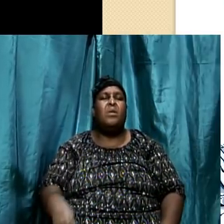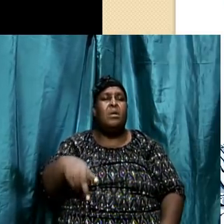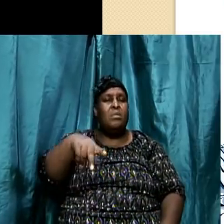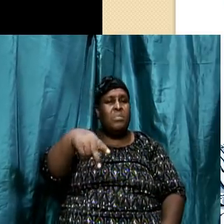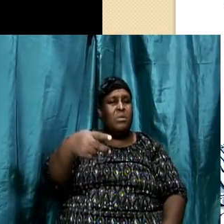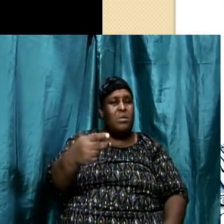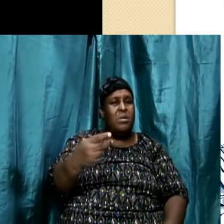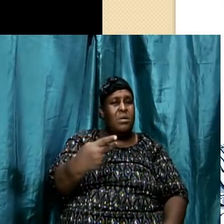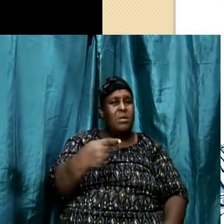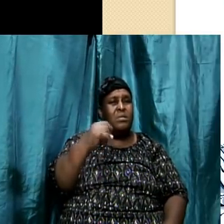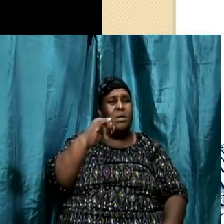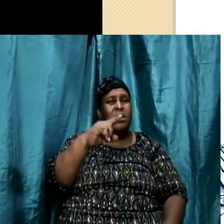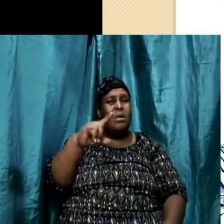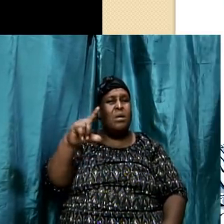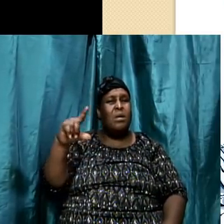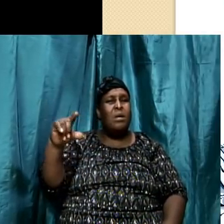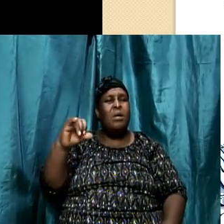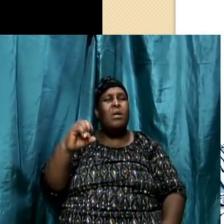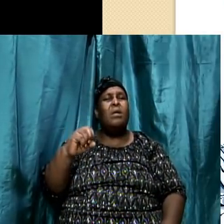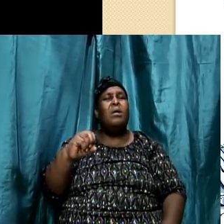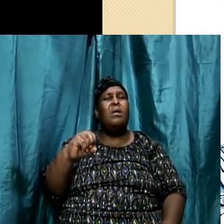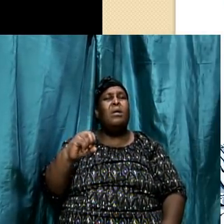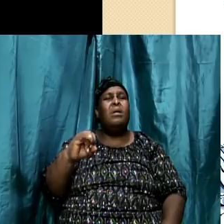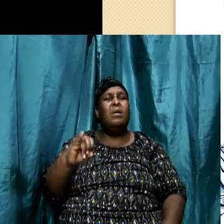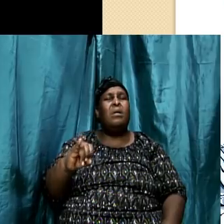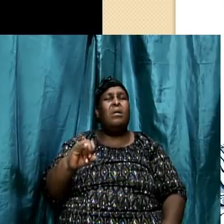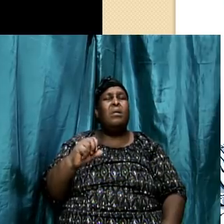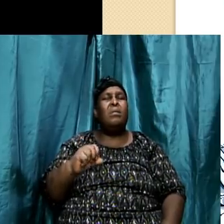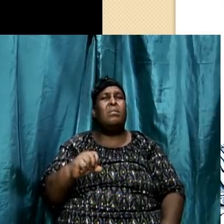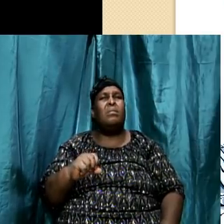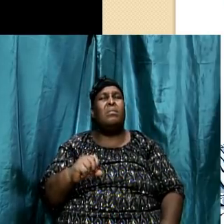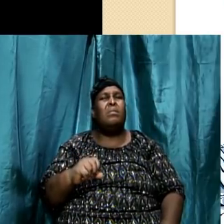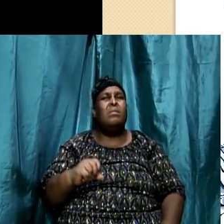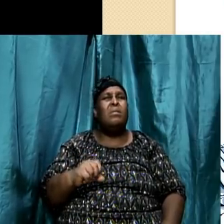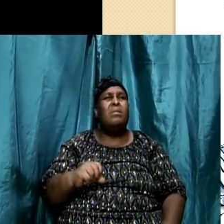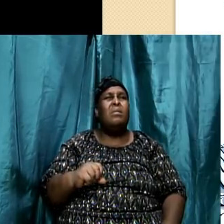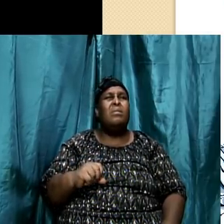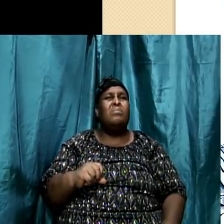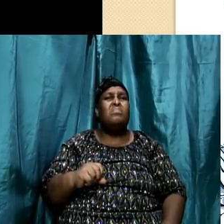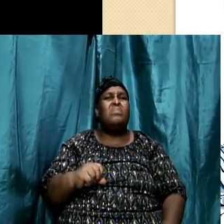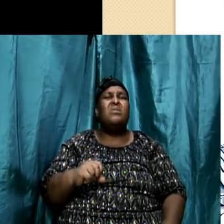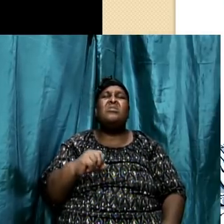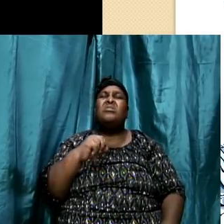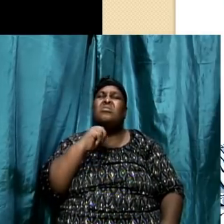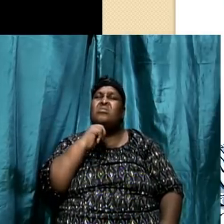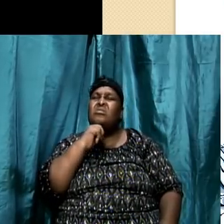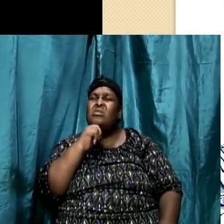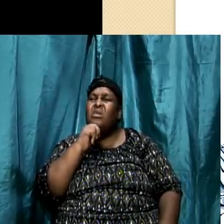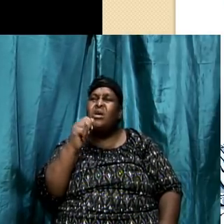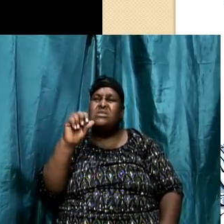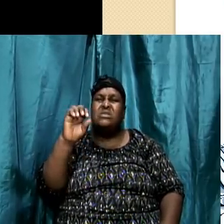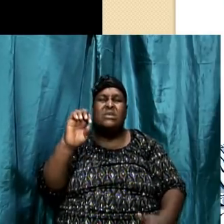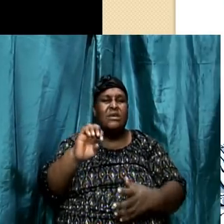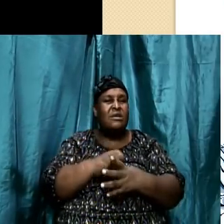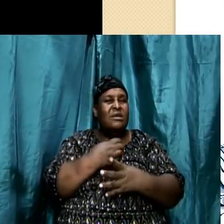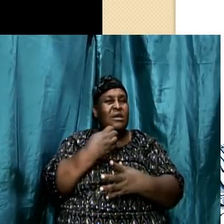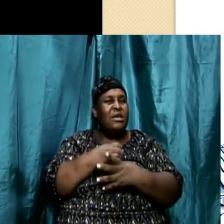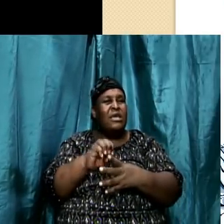Roman soil. So we talk about the city of Philippi and we read the book of Philippians. It was not even